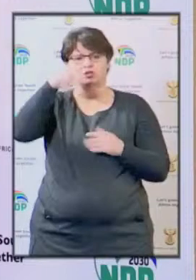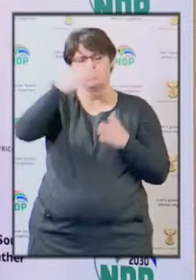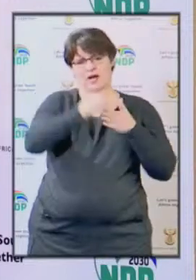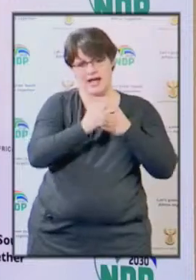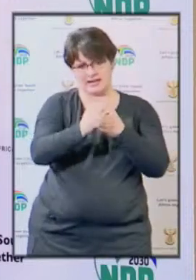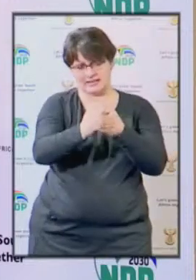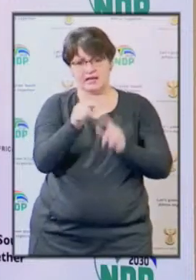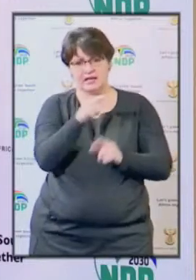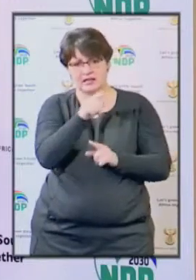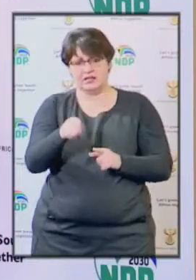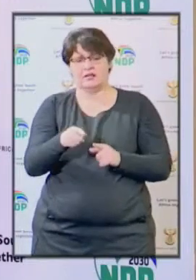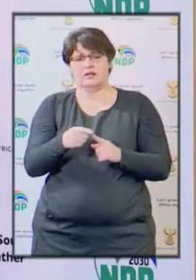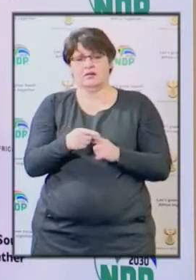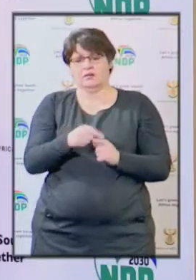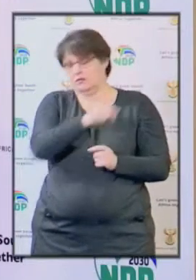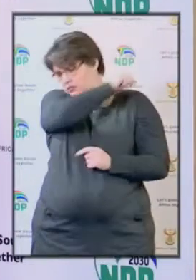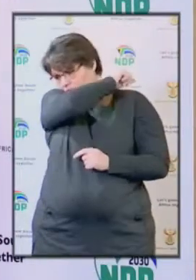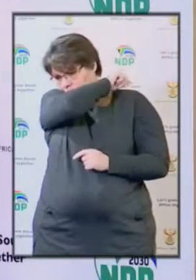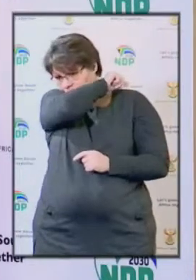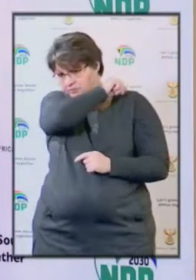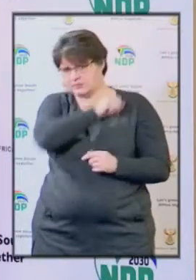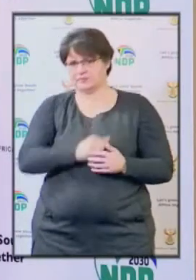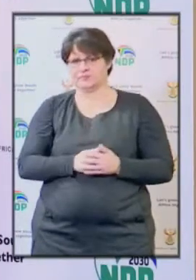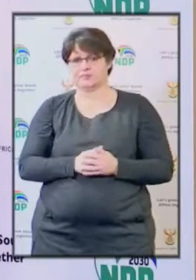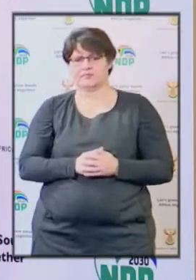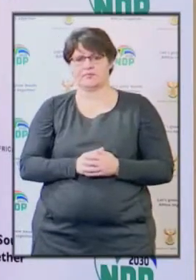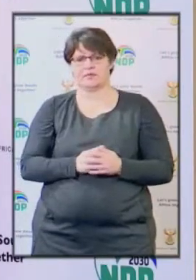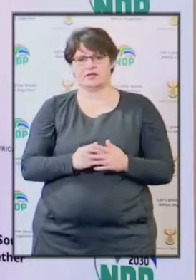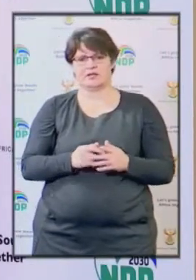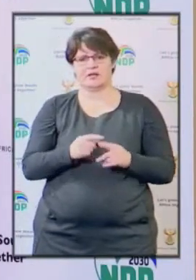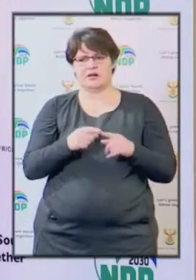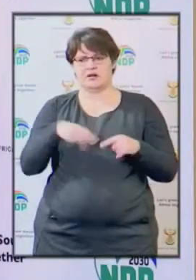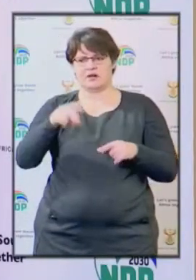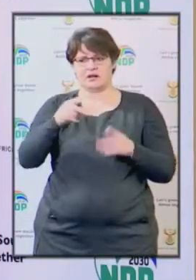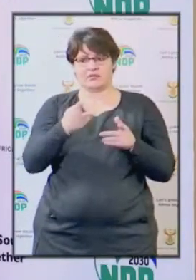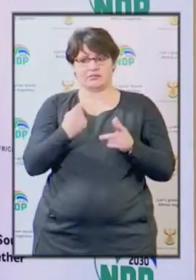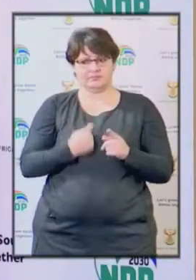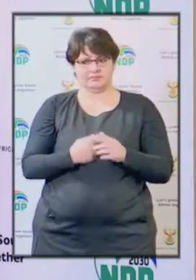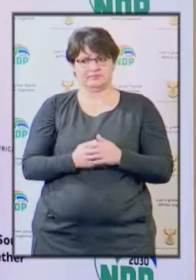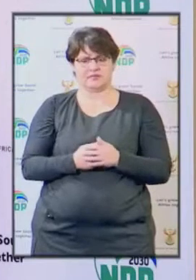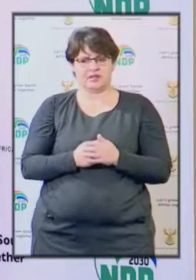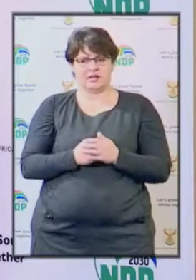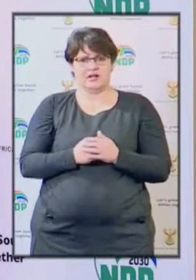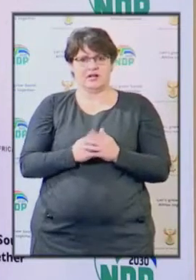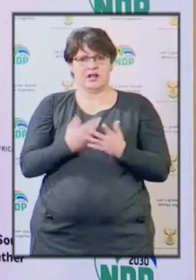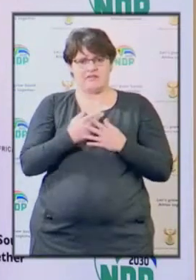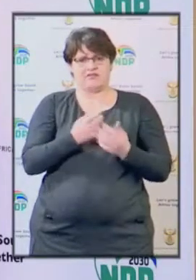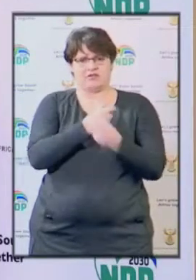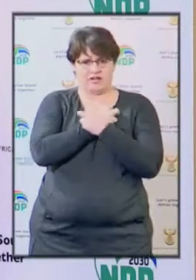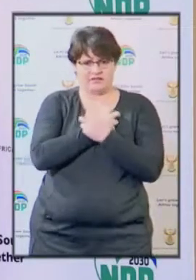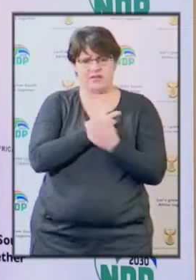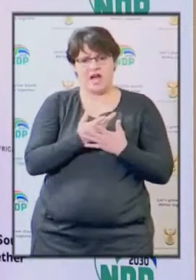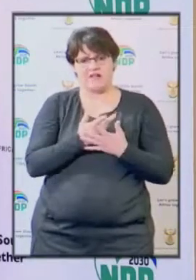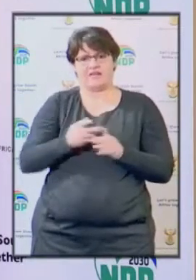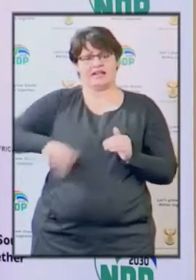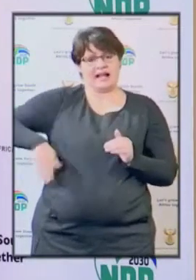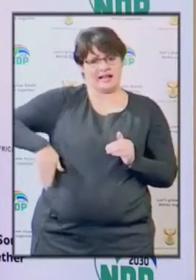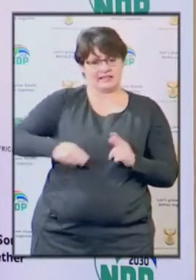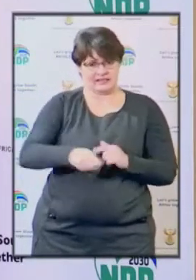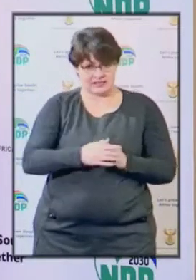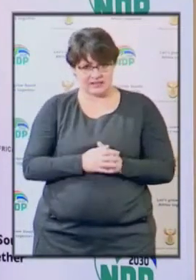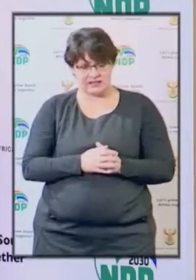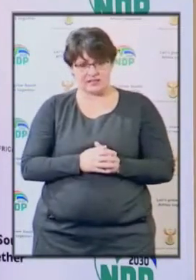in which they expressed their plight and how the various government departments or relief initiatives have neglected them.